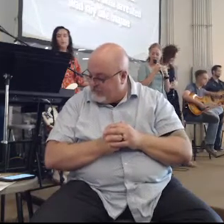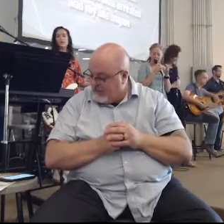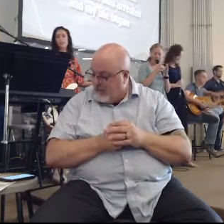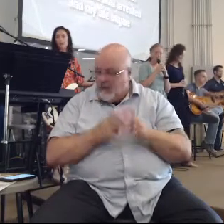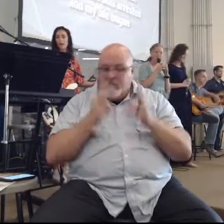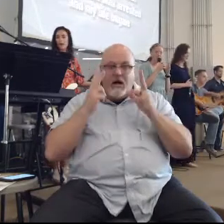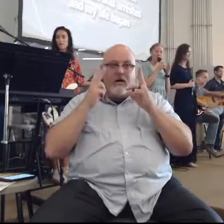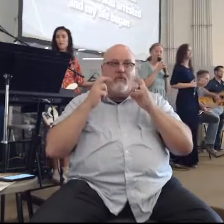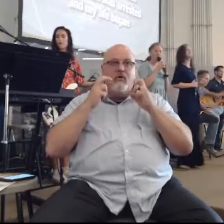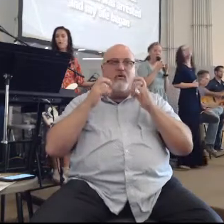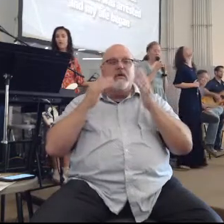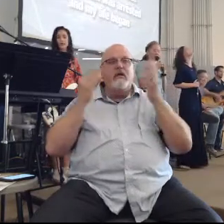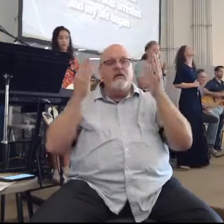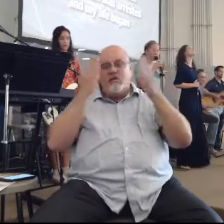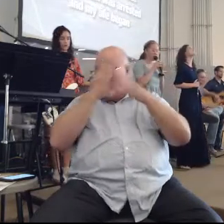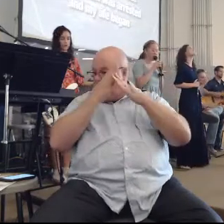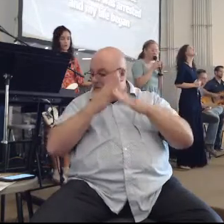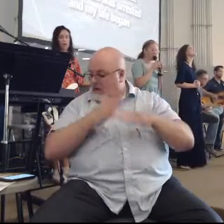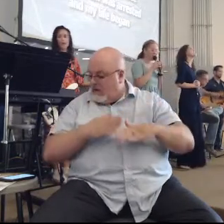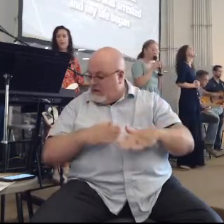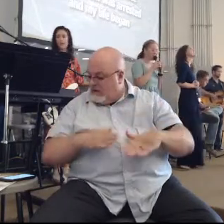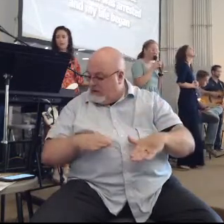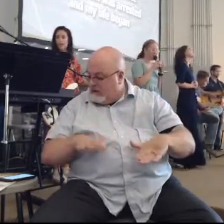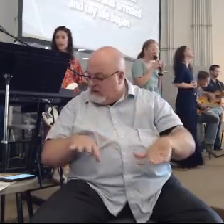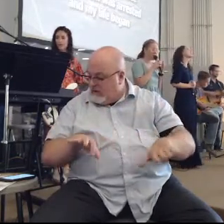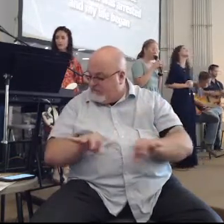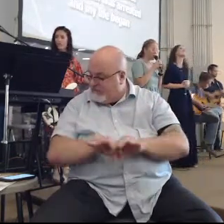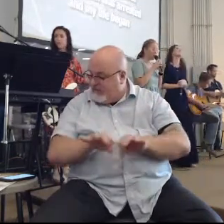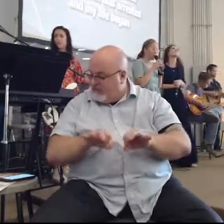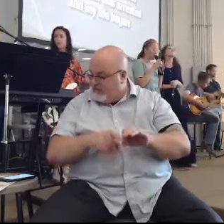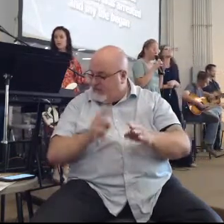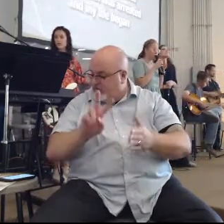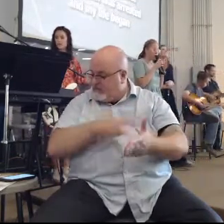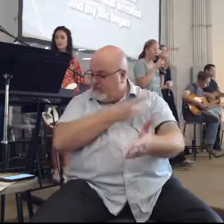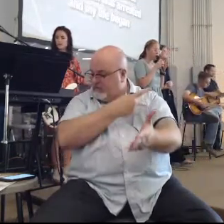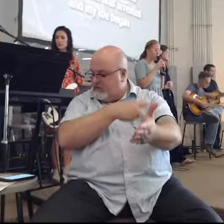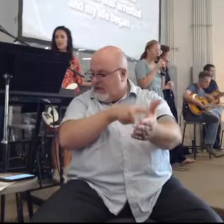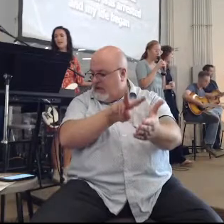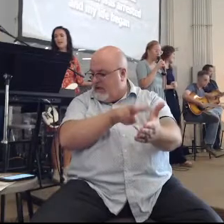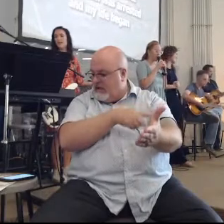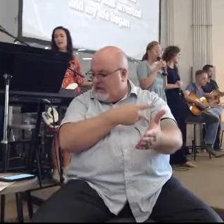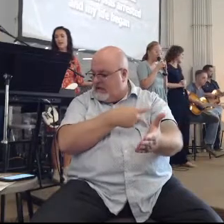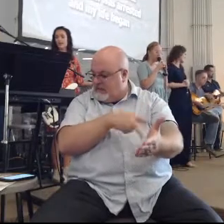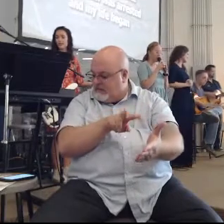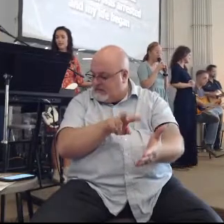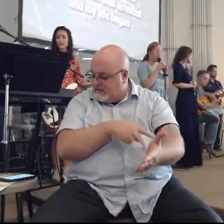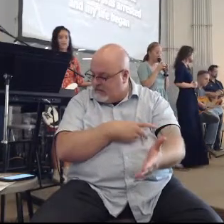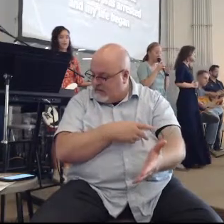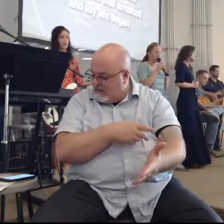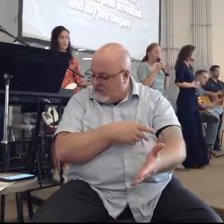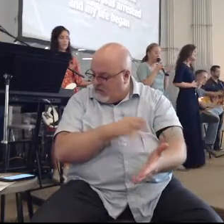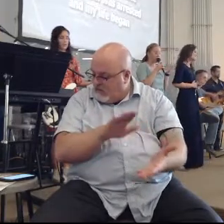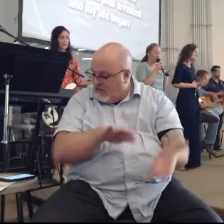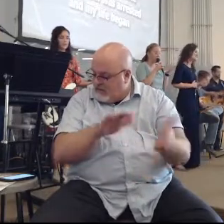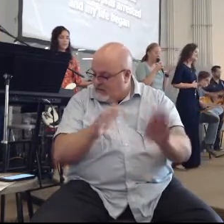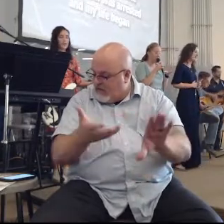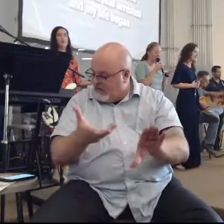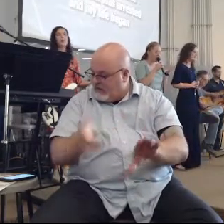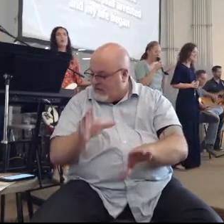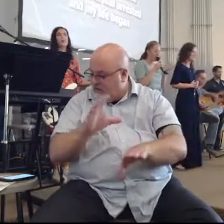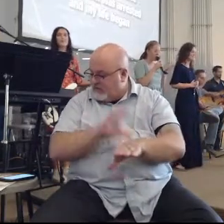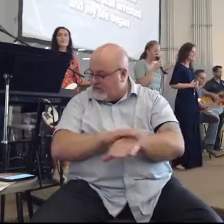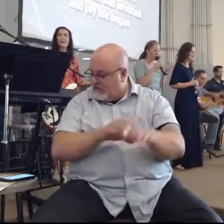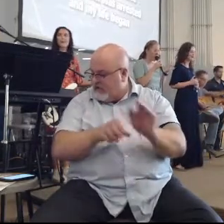My morning grew quiet and my fear rose to dance When